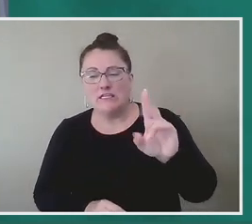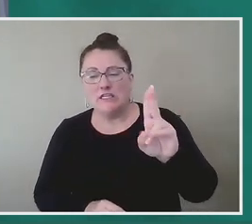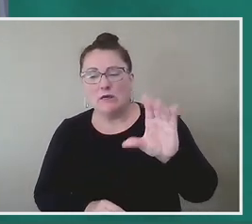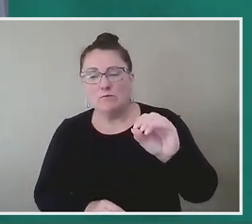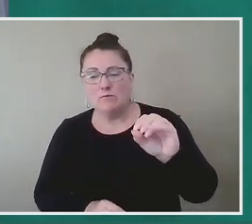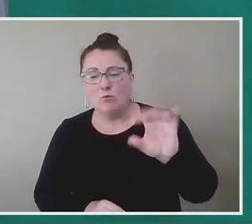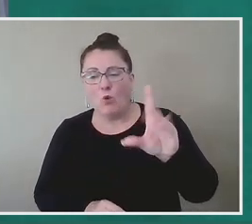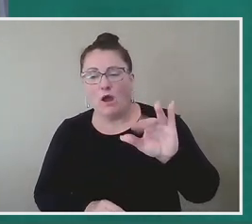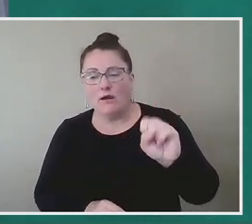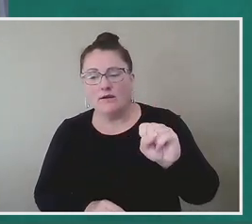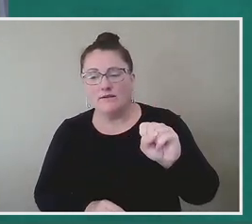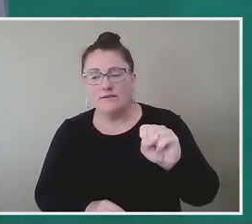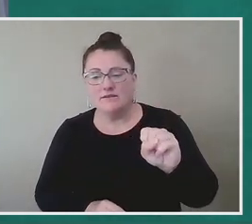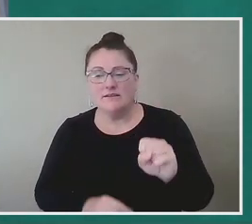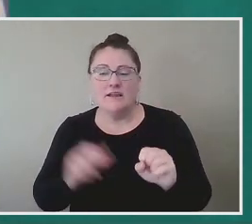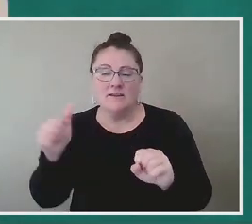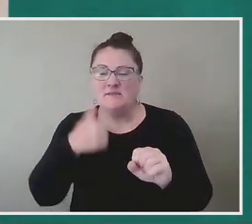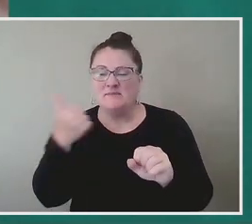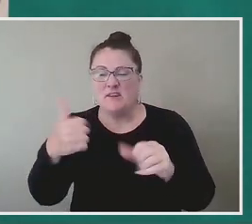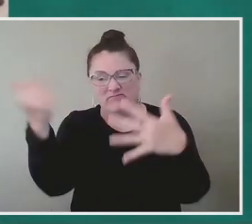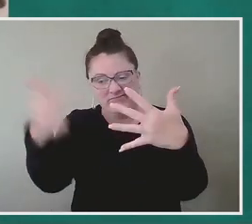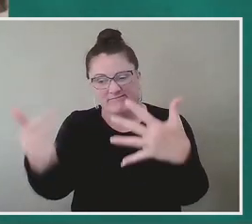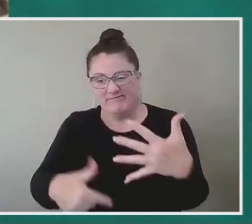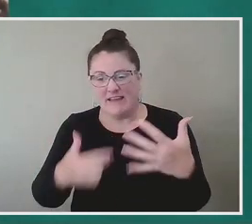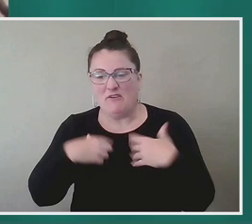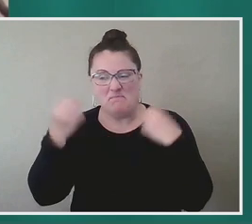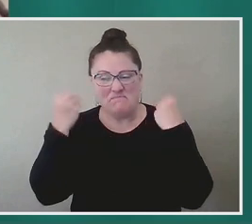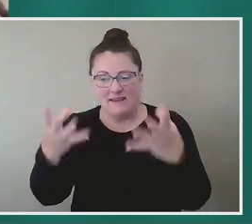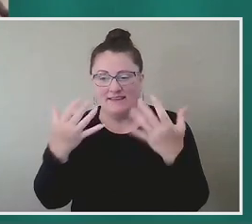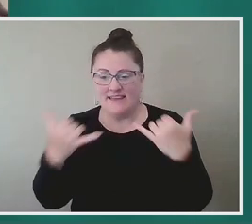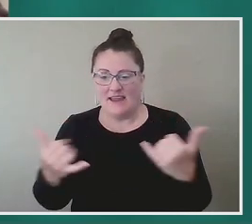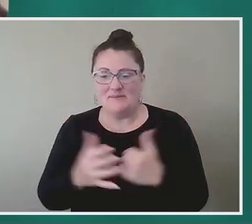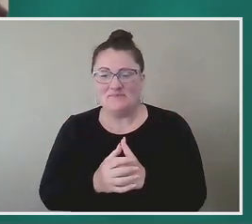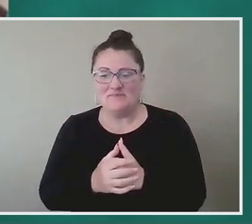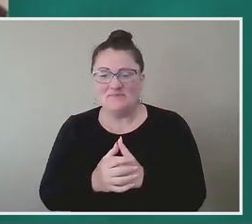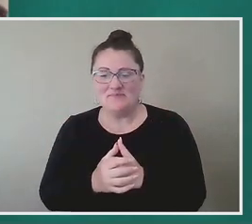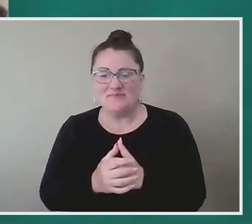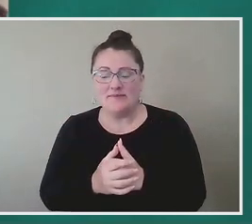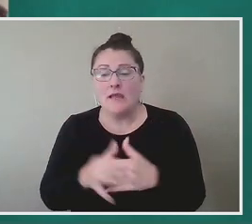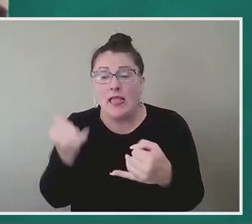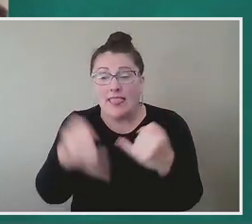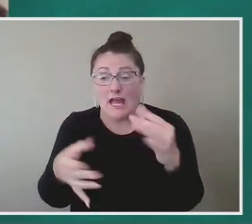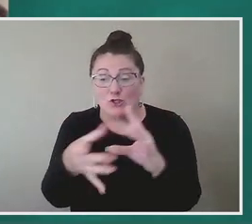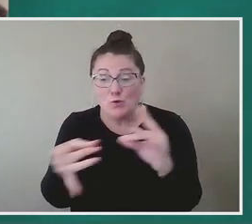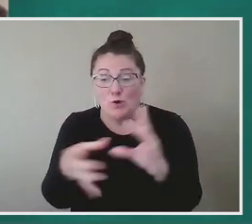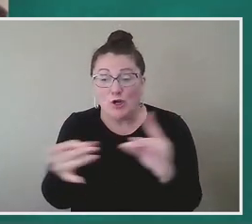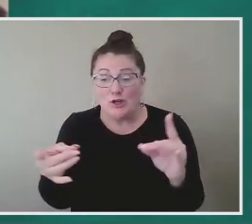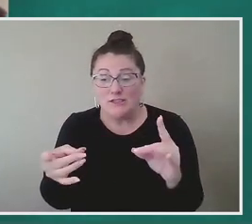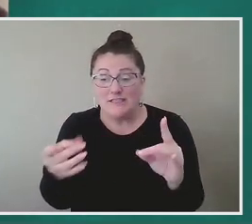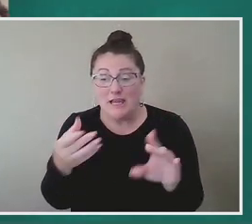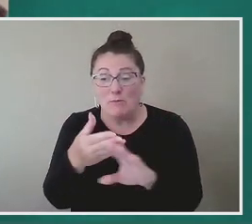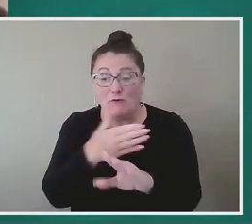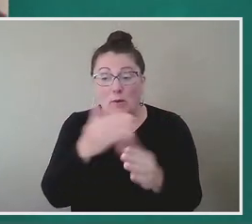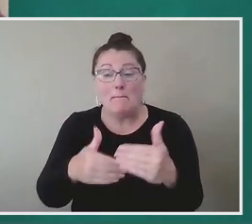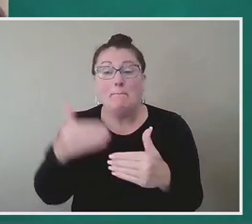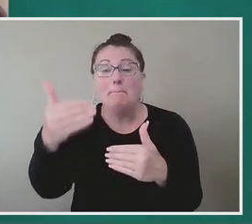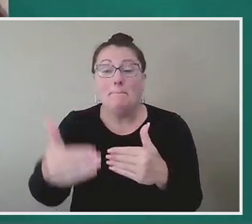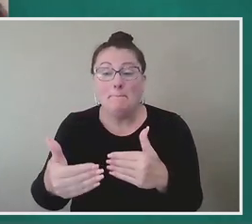Bivins, the director of the Schomburg, uh, Clint, last words before we, uh, move to the next stage.